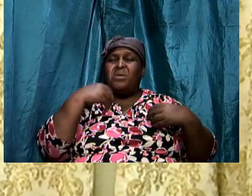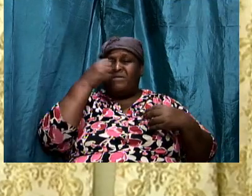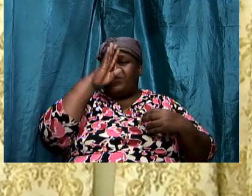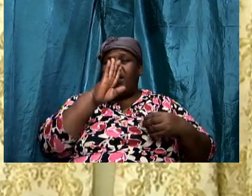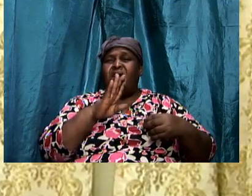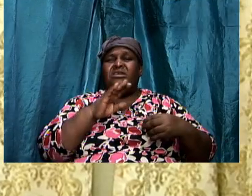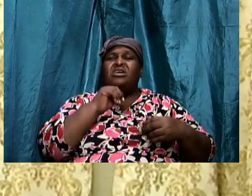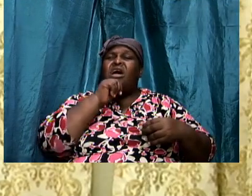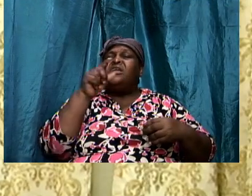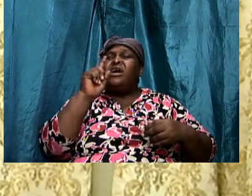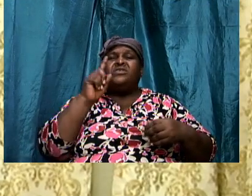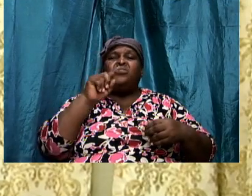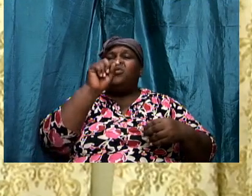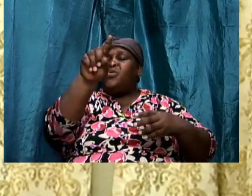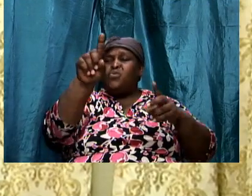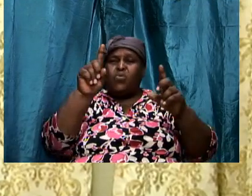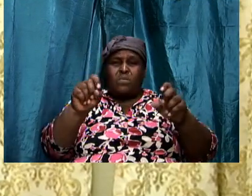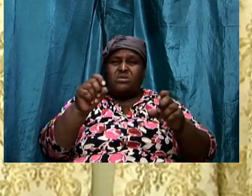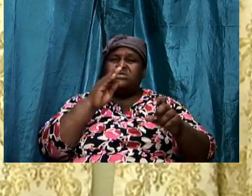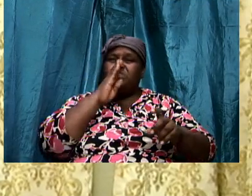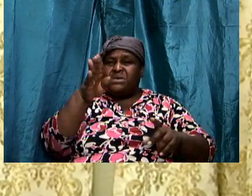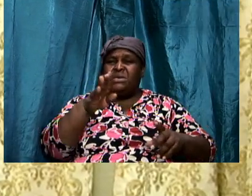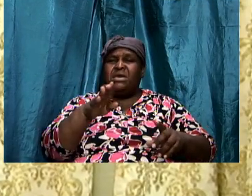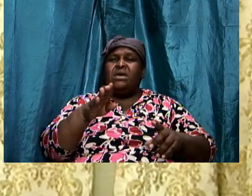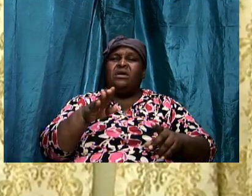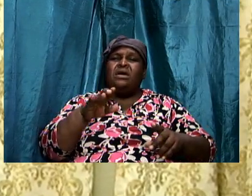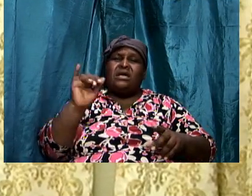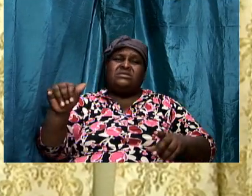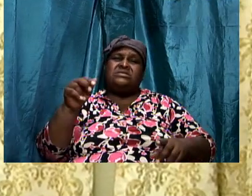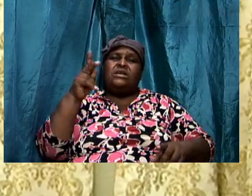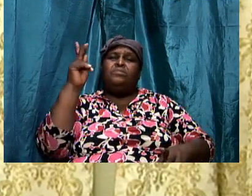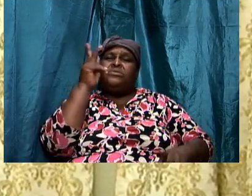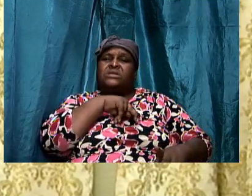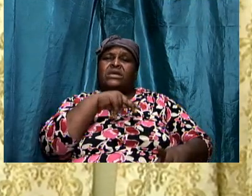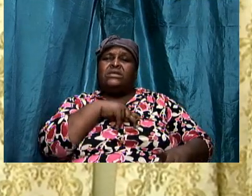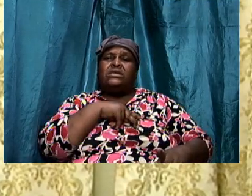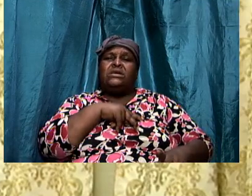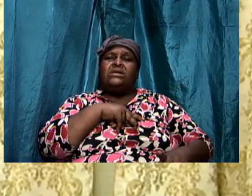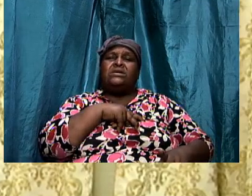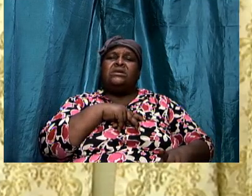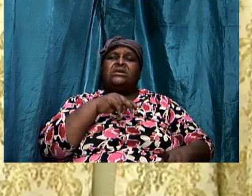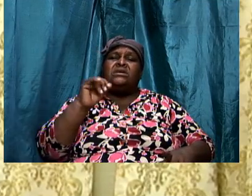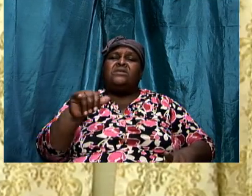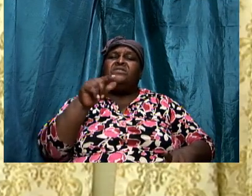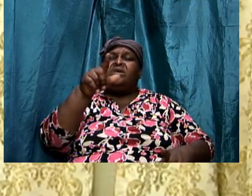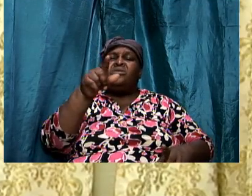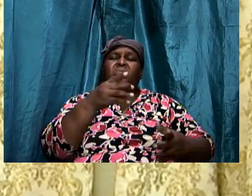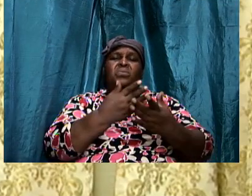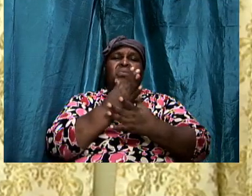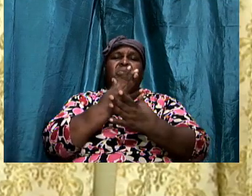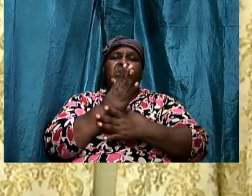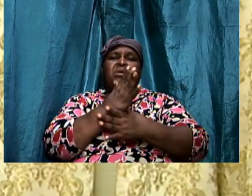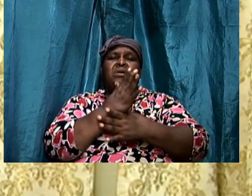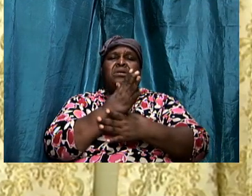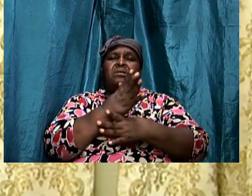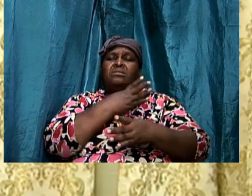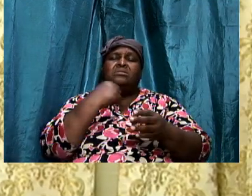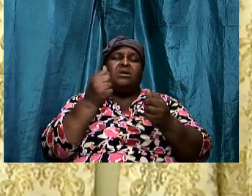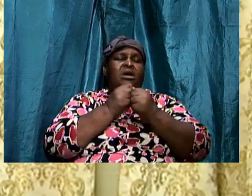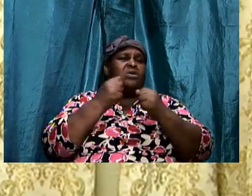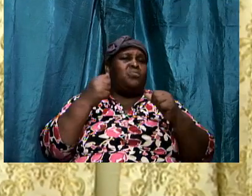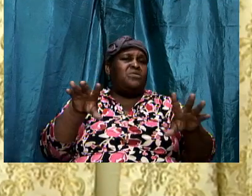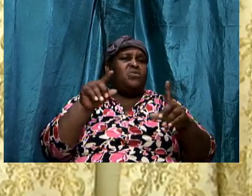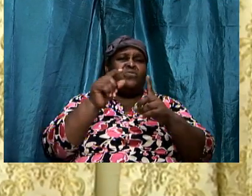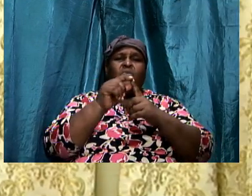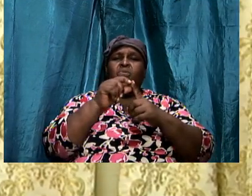be and we're still pretending like all is well it is not well and without the word we